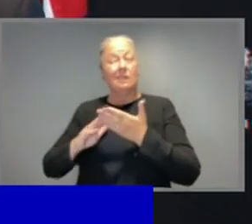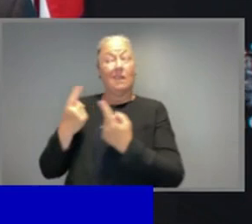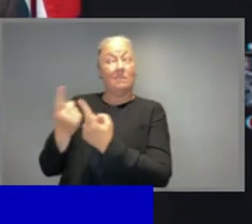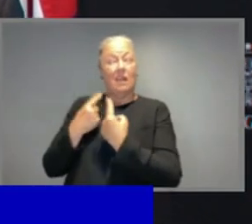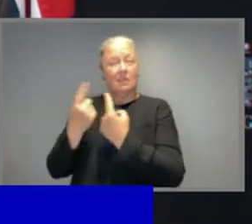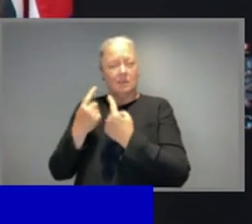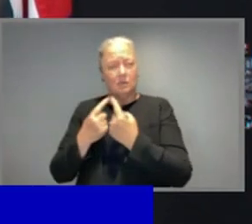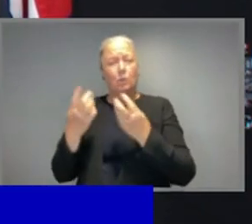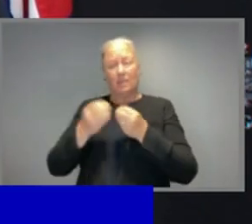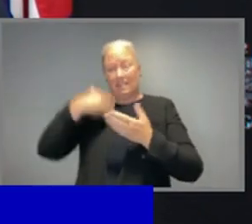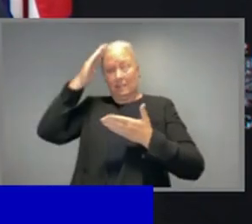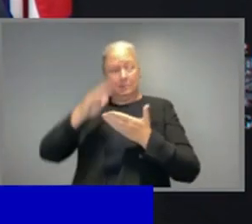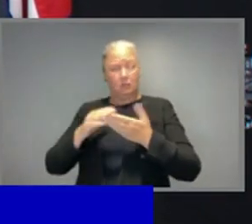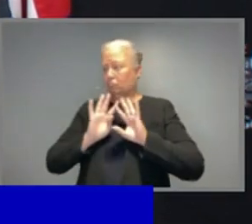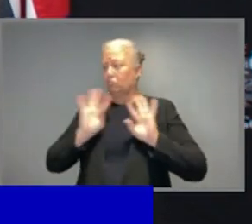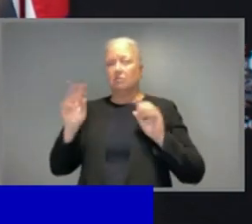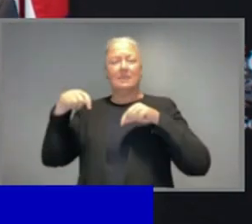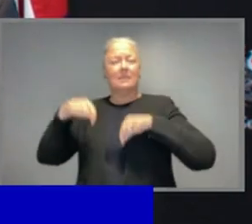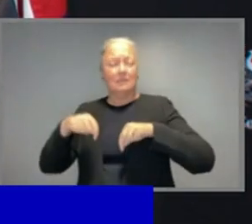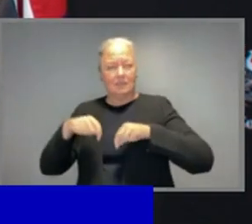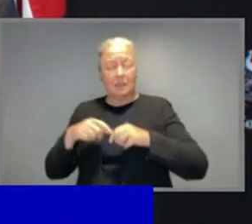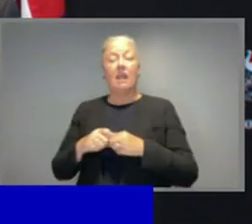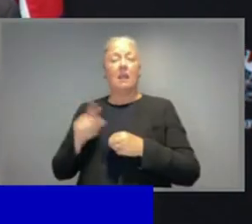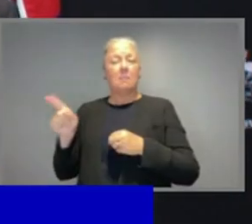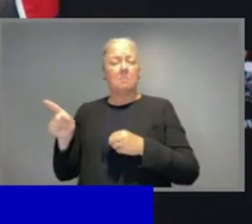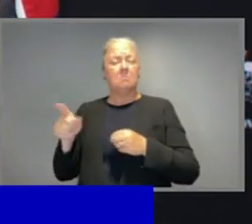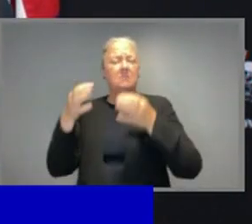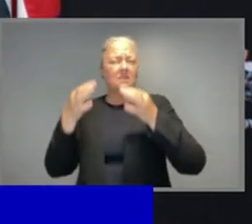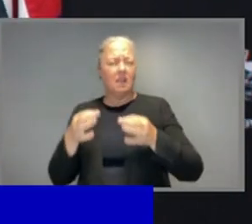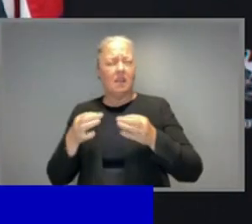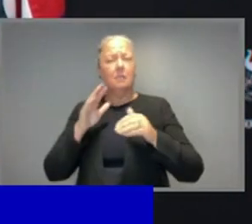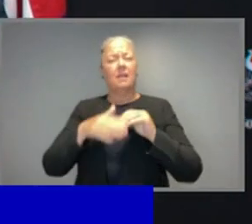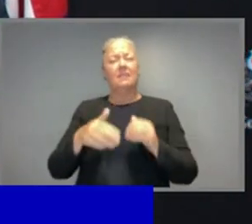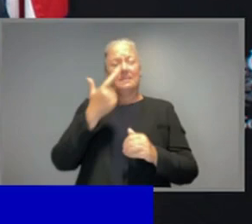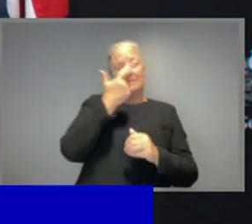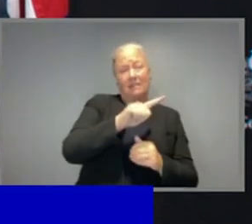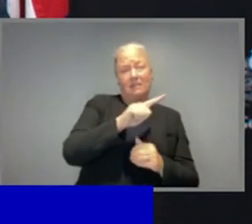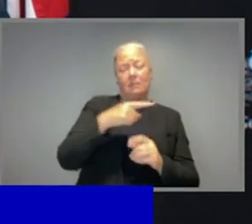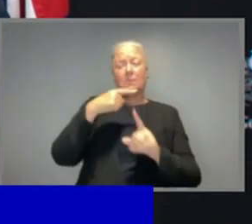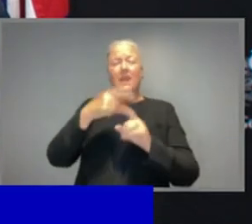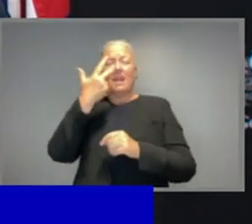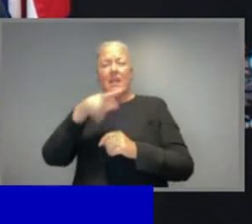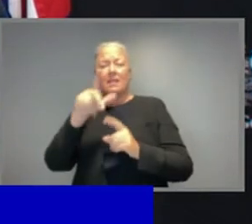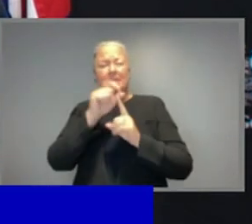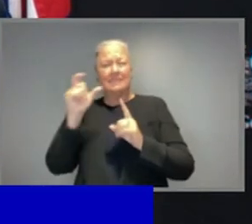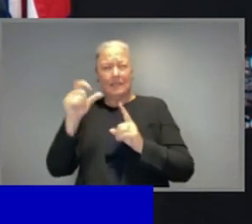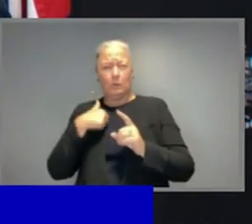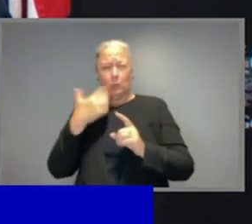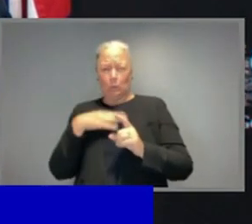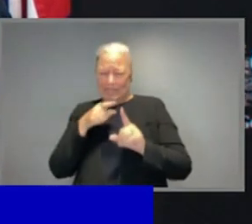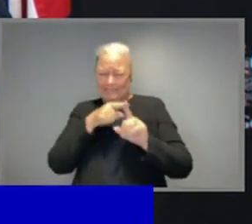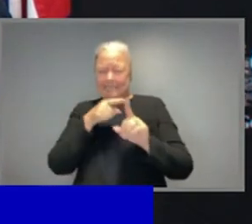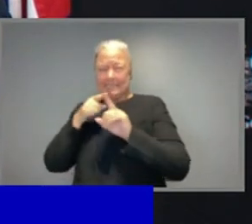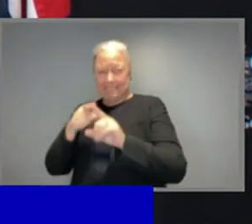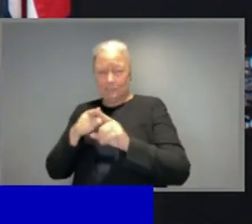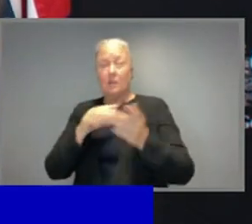experts who are here with us today that have informed this decision about the 70 and 80% targets to get us to the next phase of the